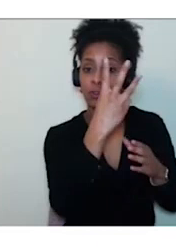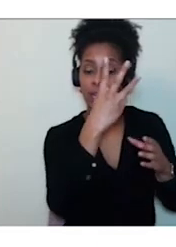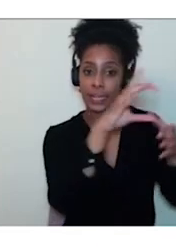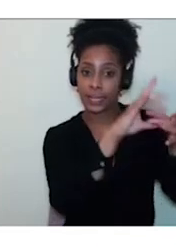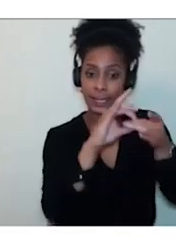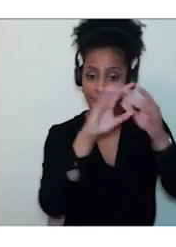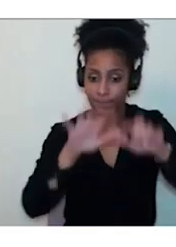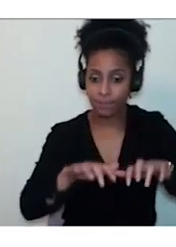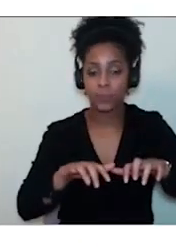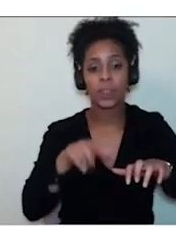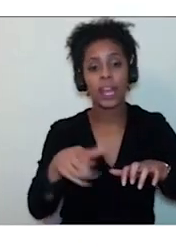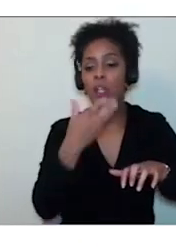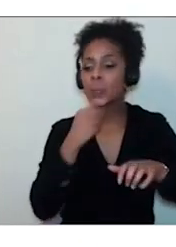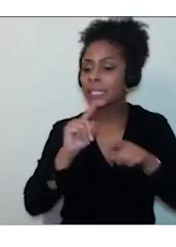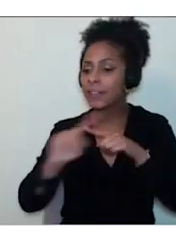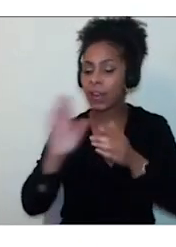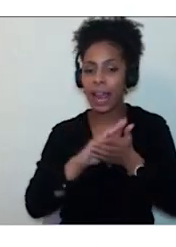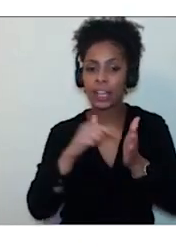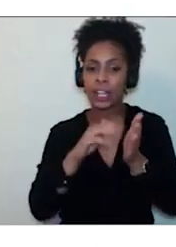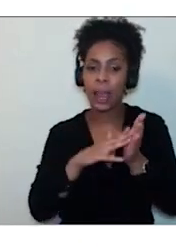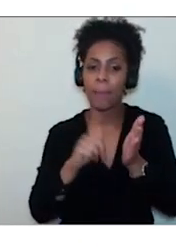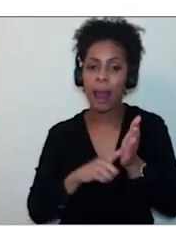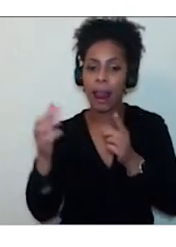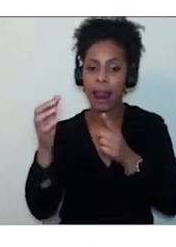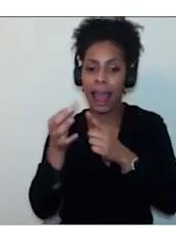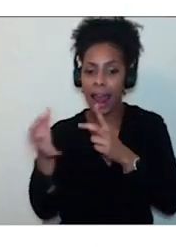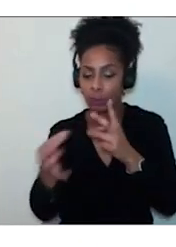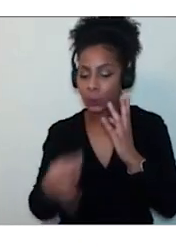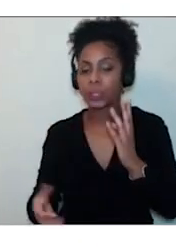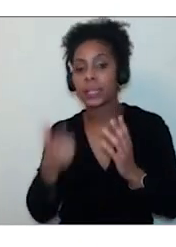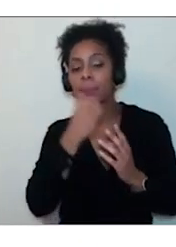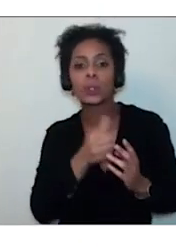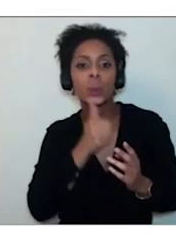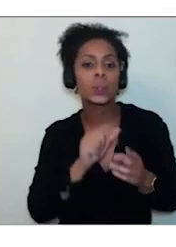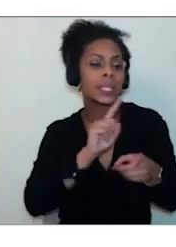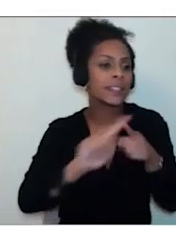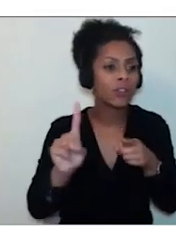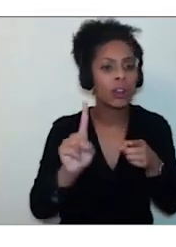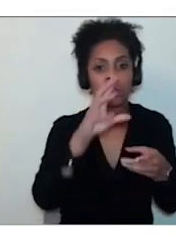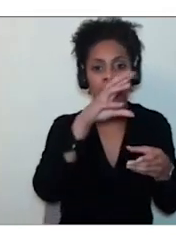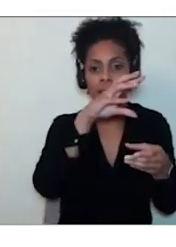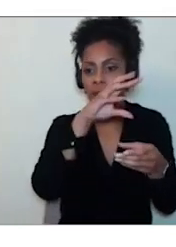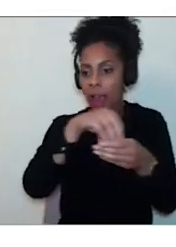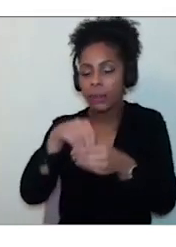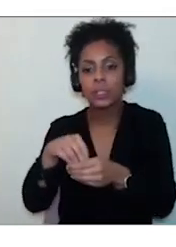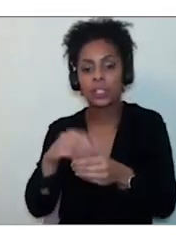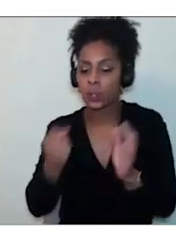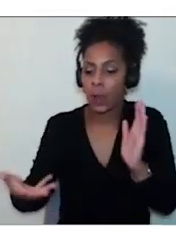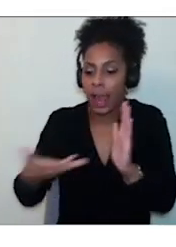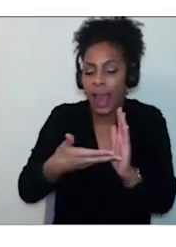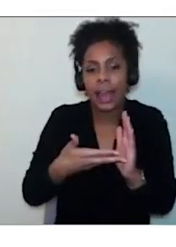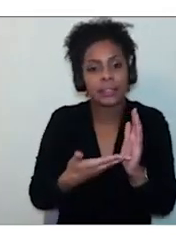that can be applied to elements to provide additional semantics and improve